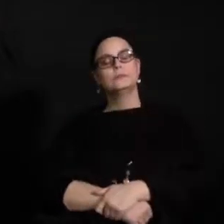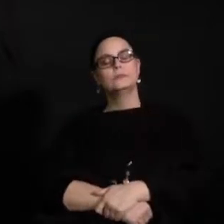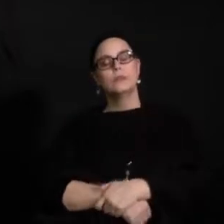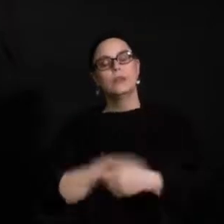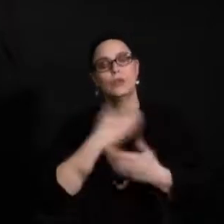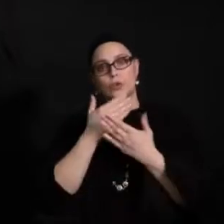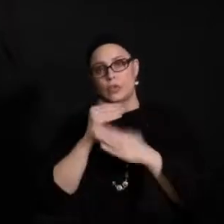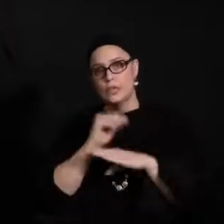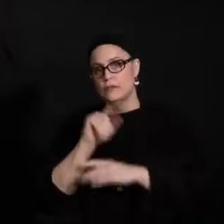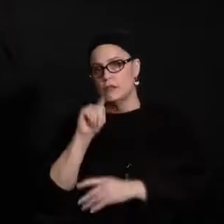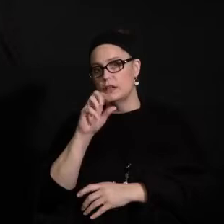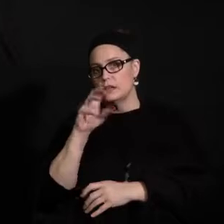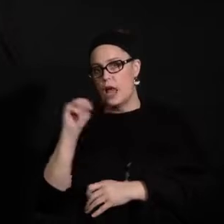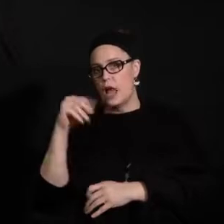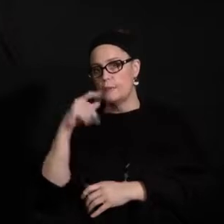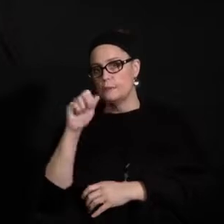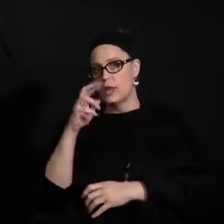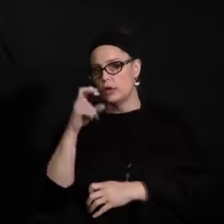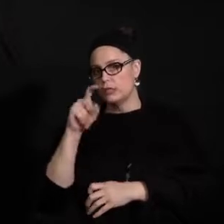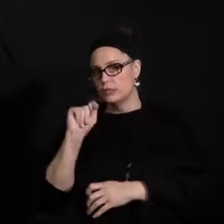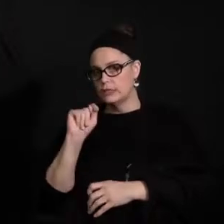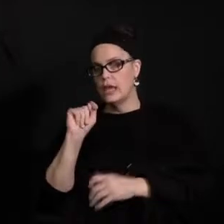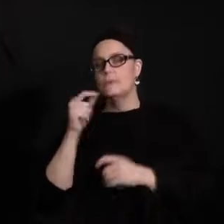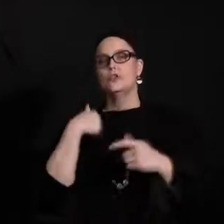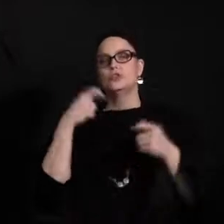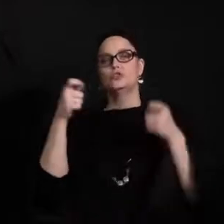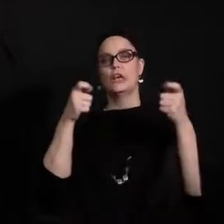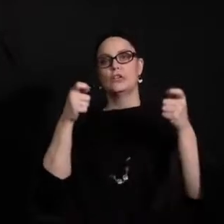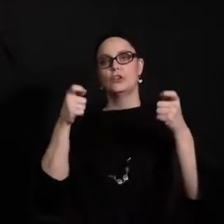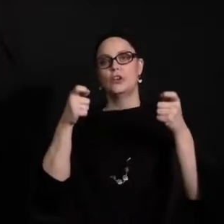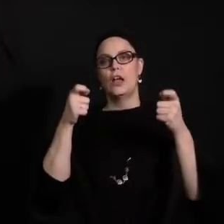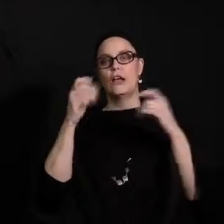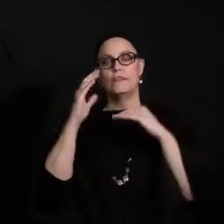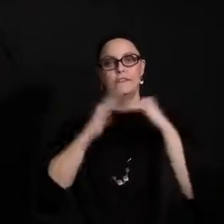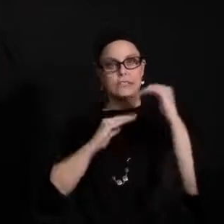Good evening. My name is Tom Parent, and I'm the Director of Facilities for St. Paul Public Schools.